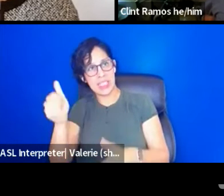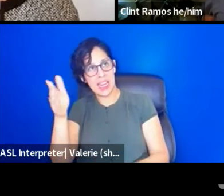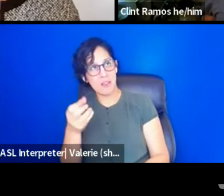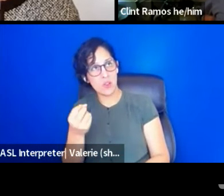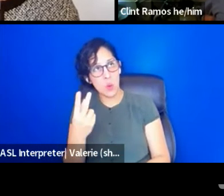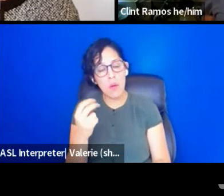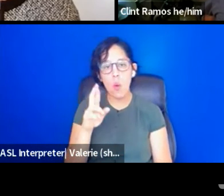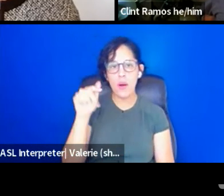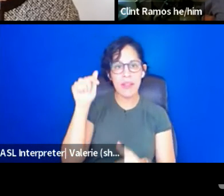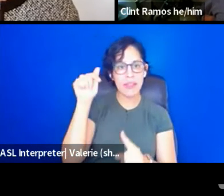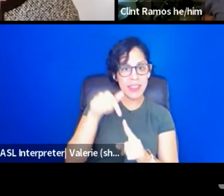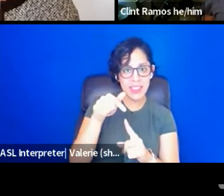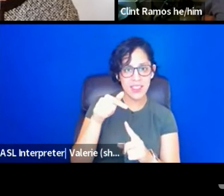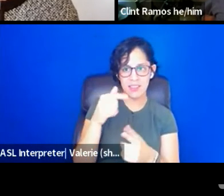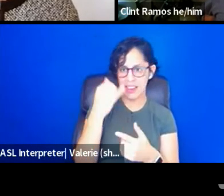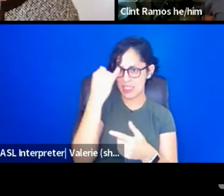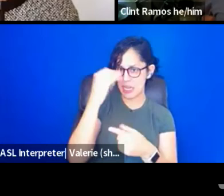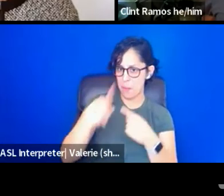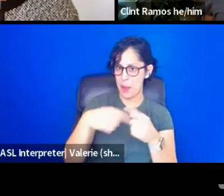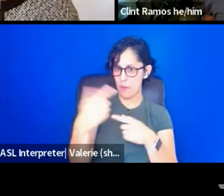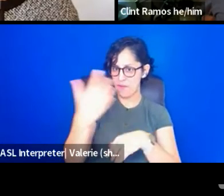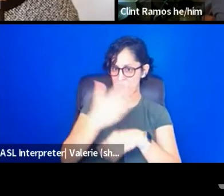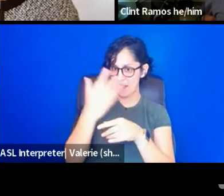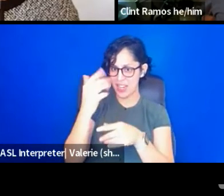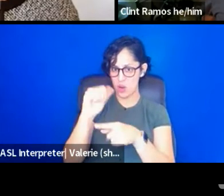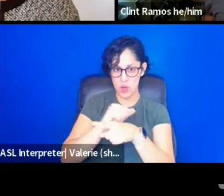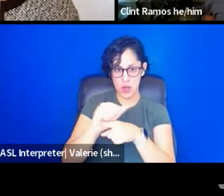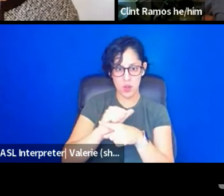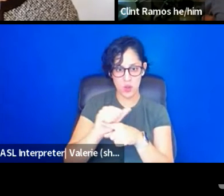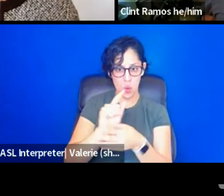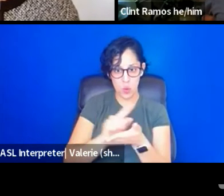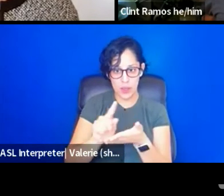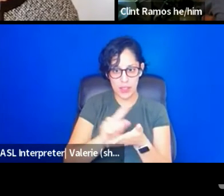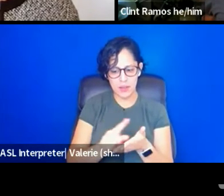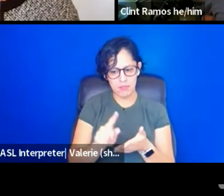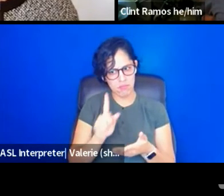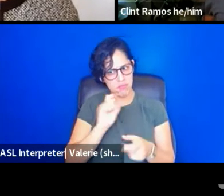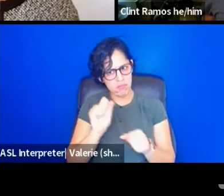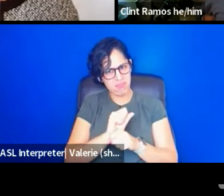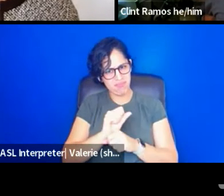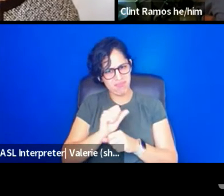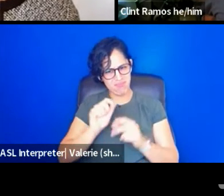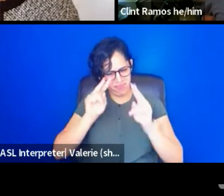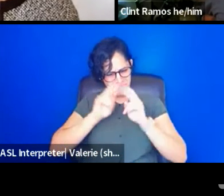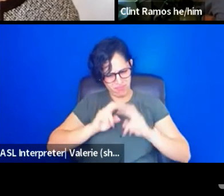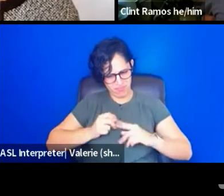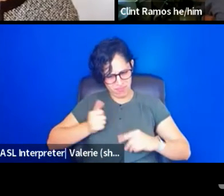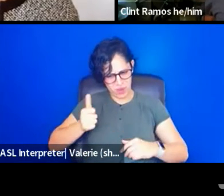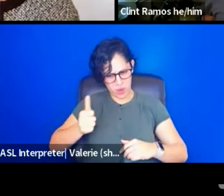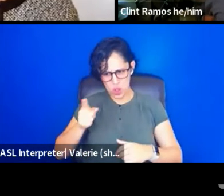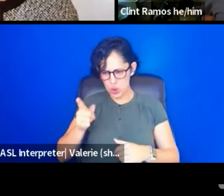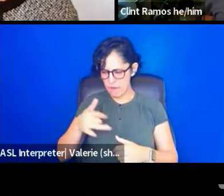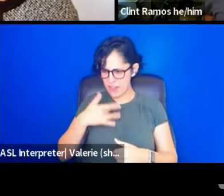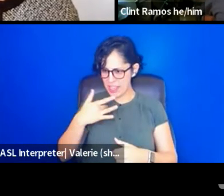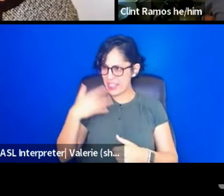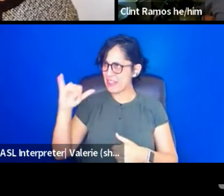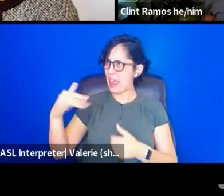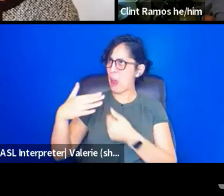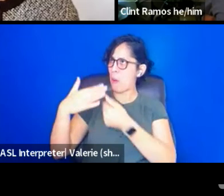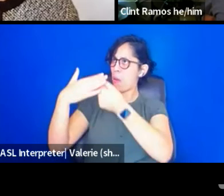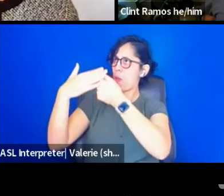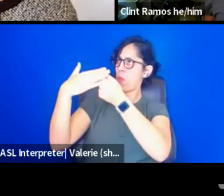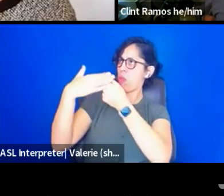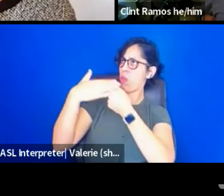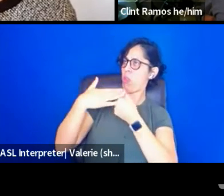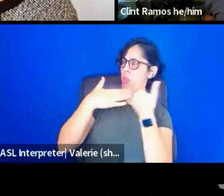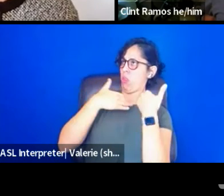please check in with yourself. Are you feeling the pressure of a system that goes even above your head? And the pressure